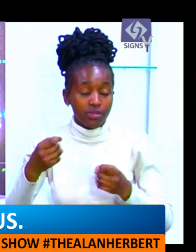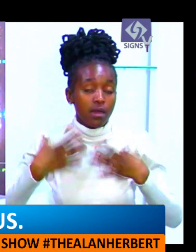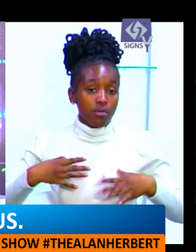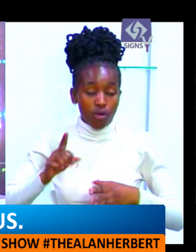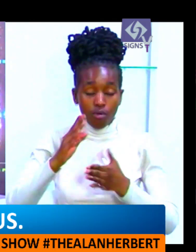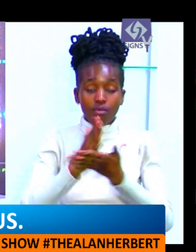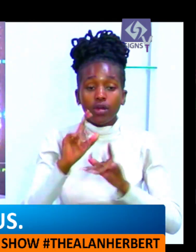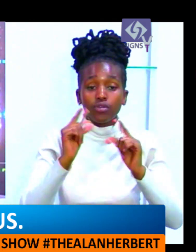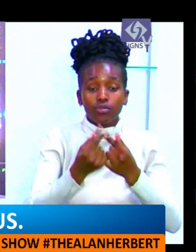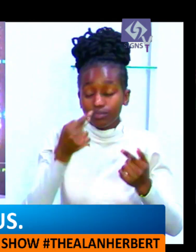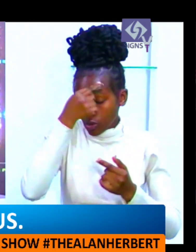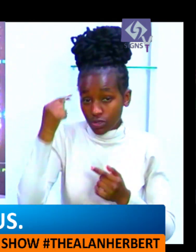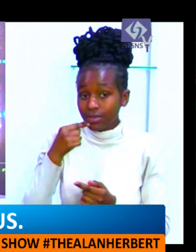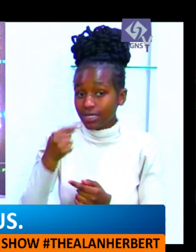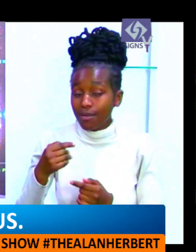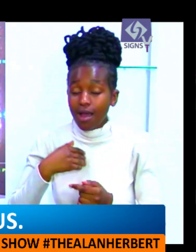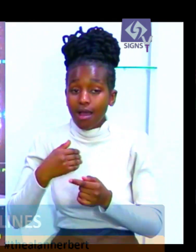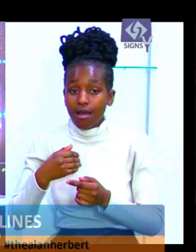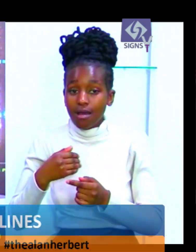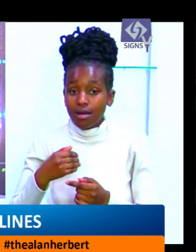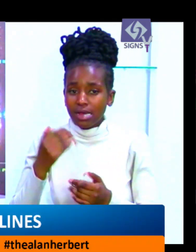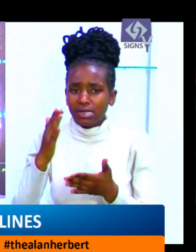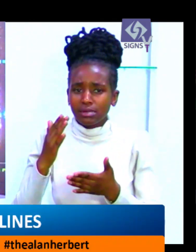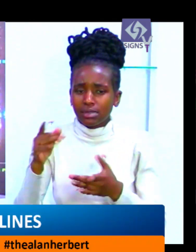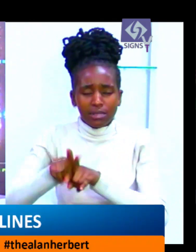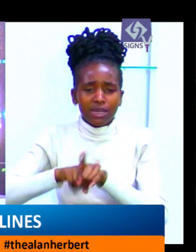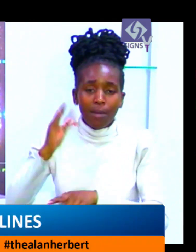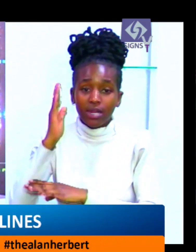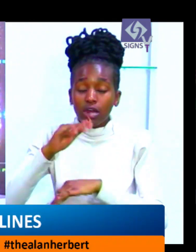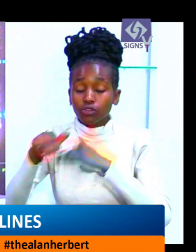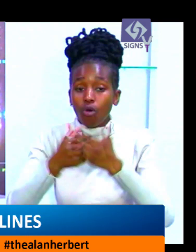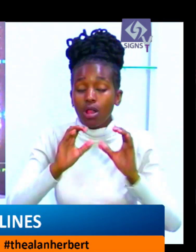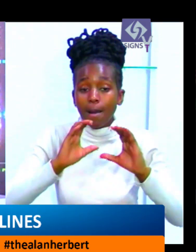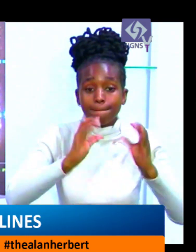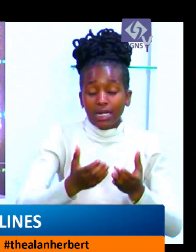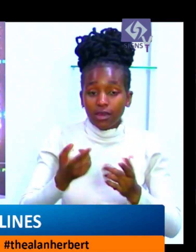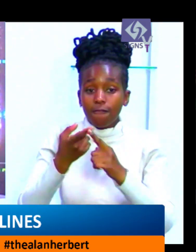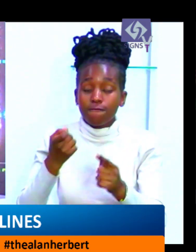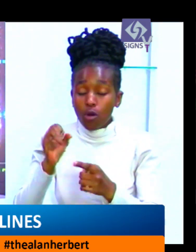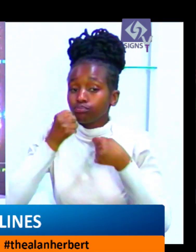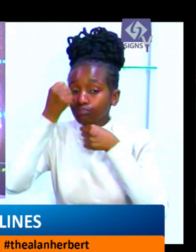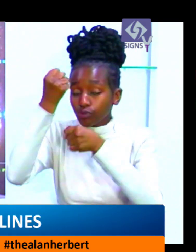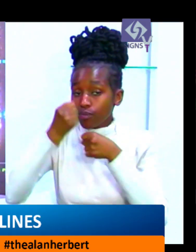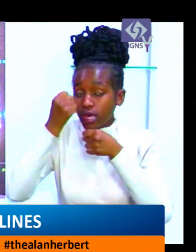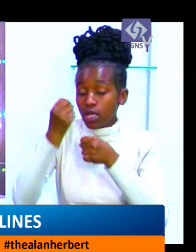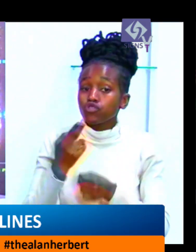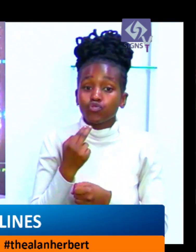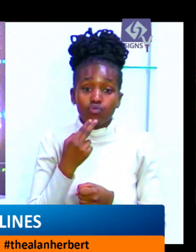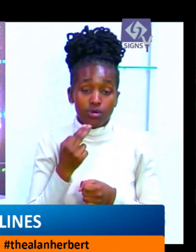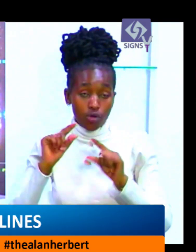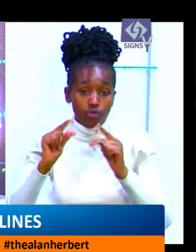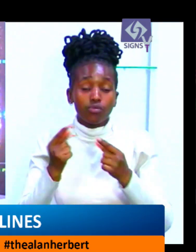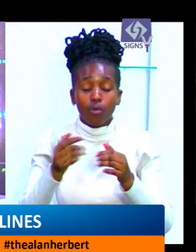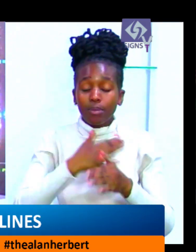in which he directed parties in the Mumia's sugar ownership tassel to withdraw their